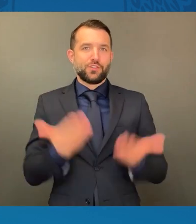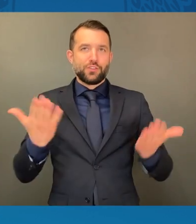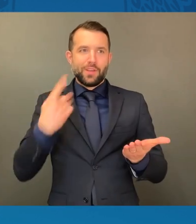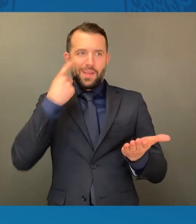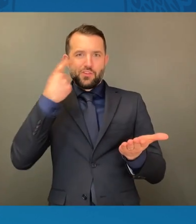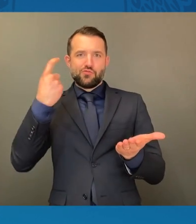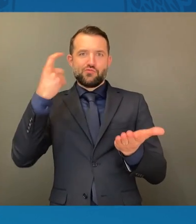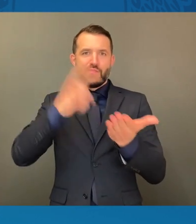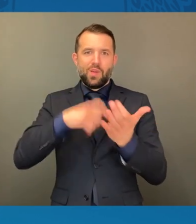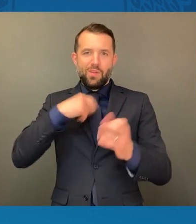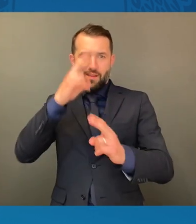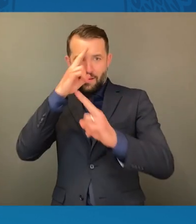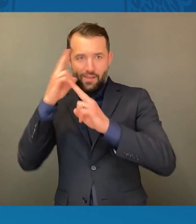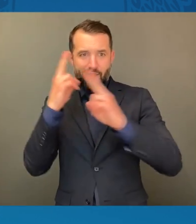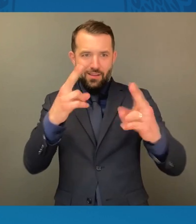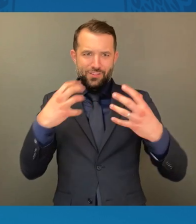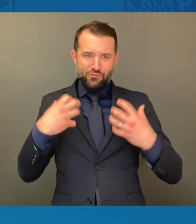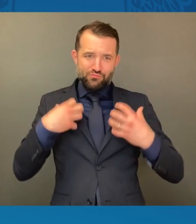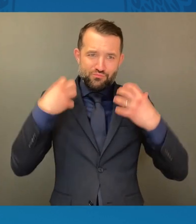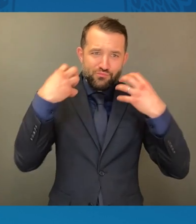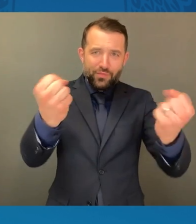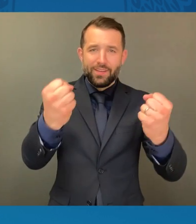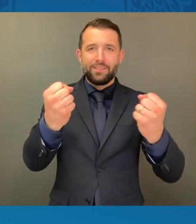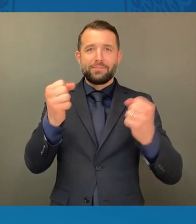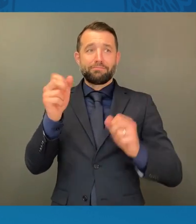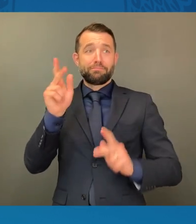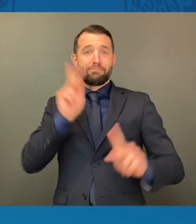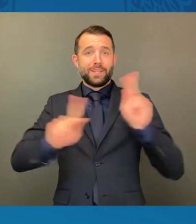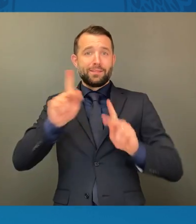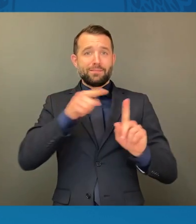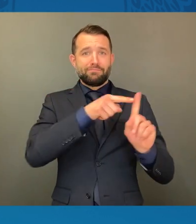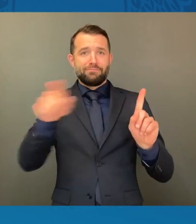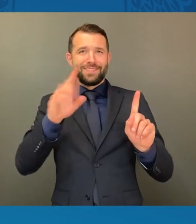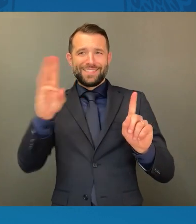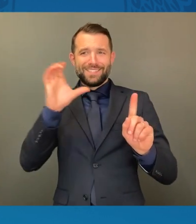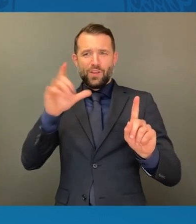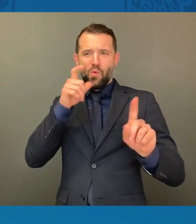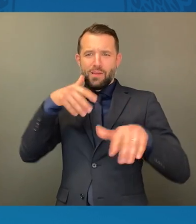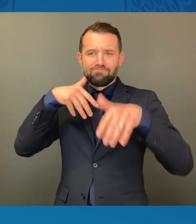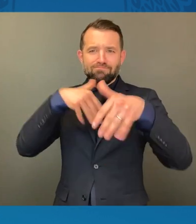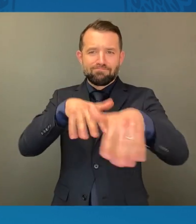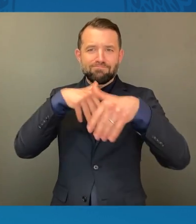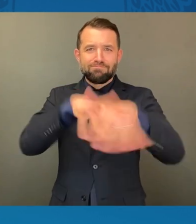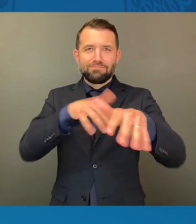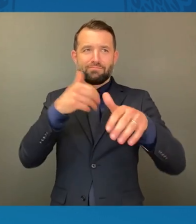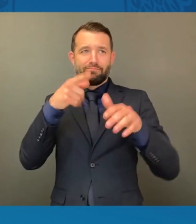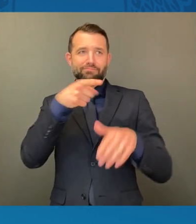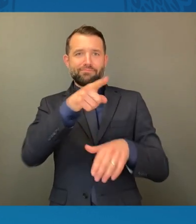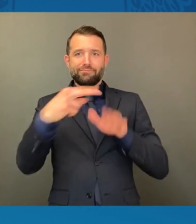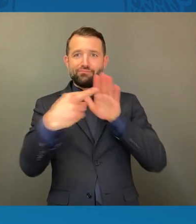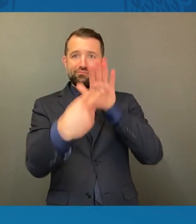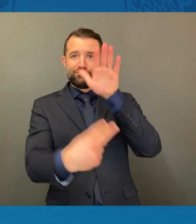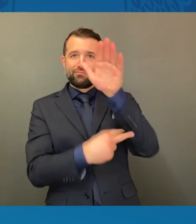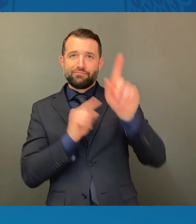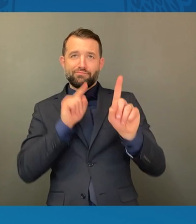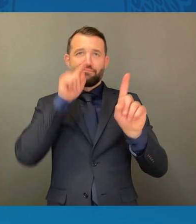approximately 600 marchers who attempted to cross the bridge on March 7, 1965.